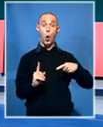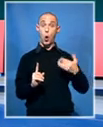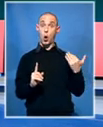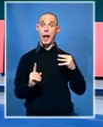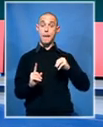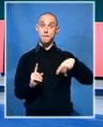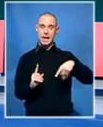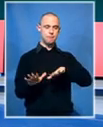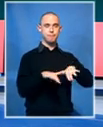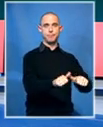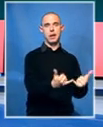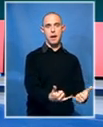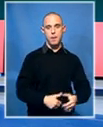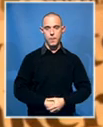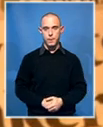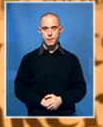MPL.